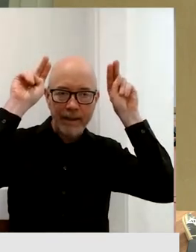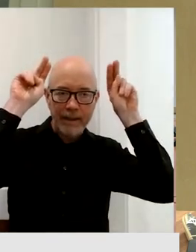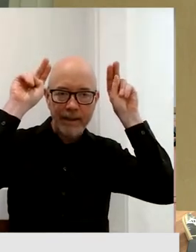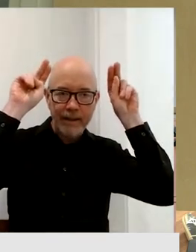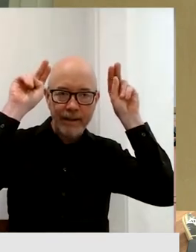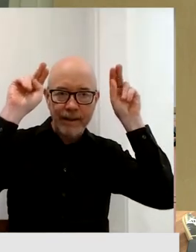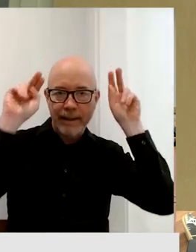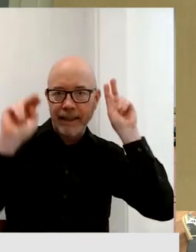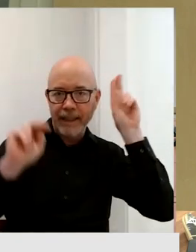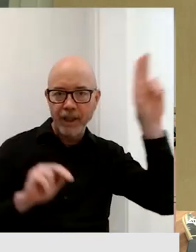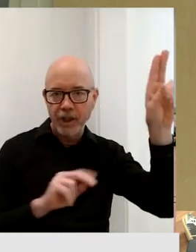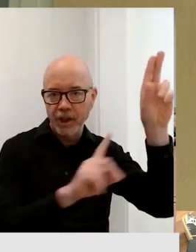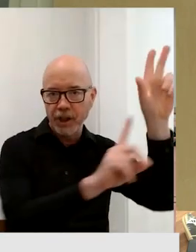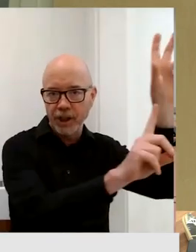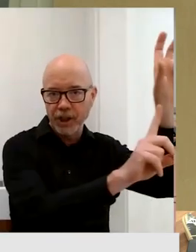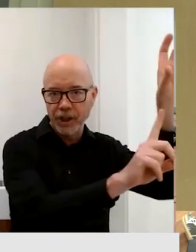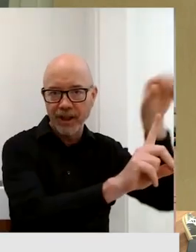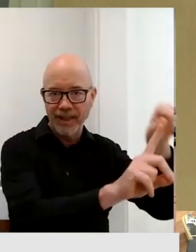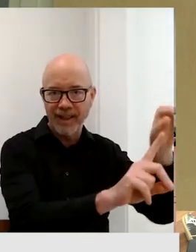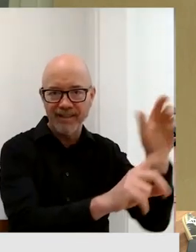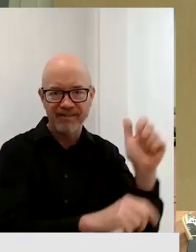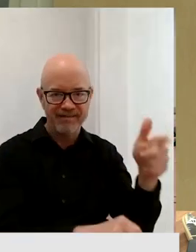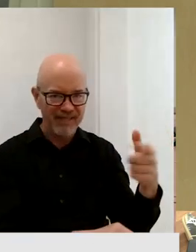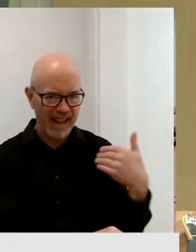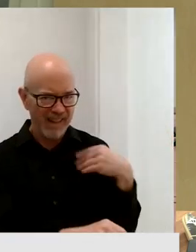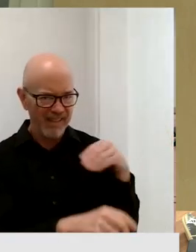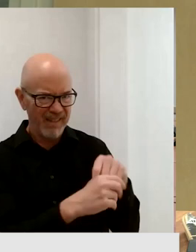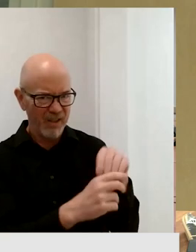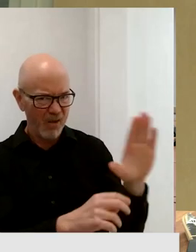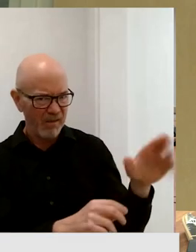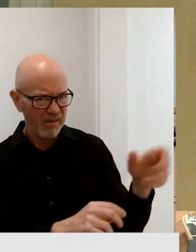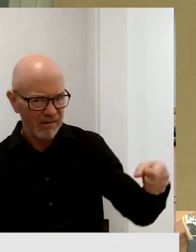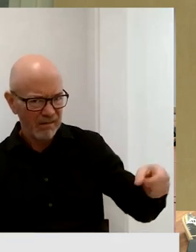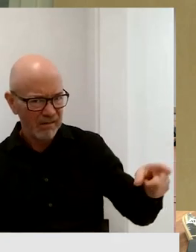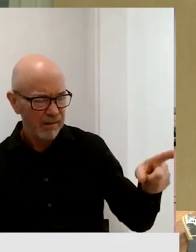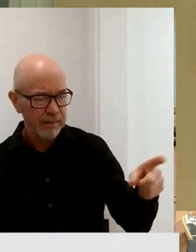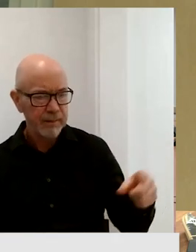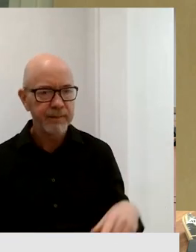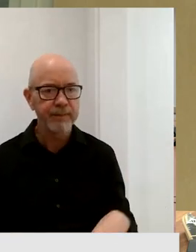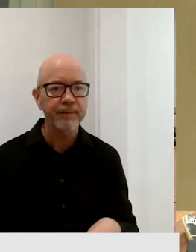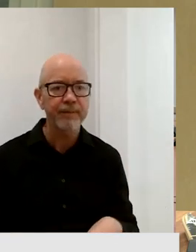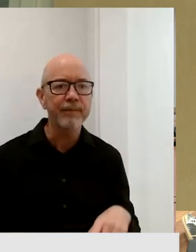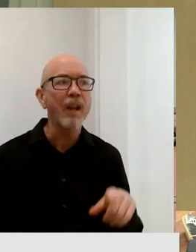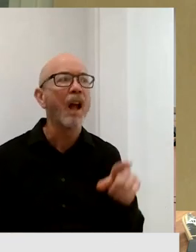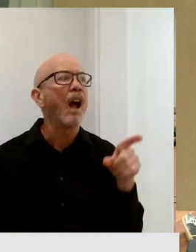I don't know what the county is. Oh, I see. You're streaming.